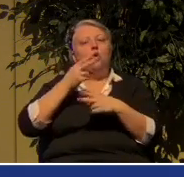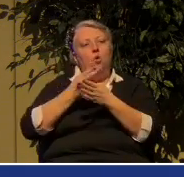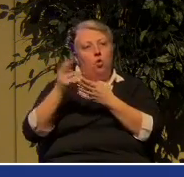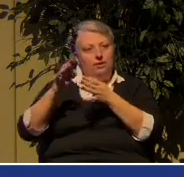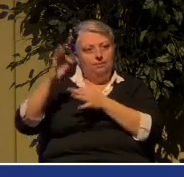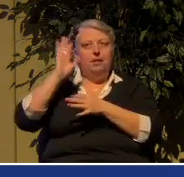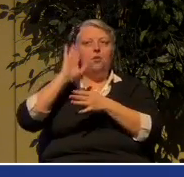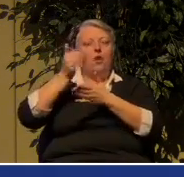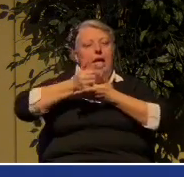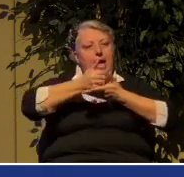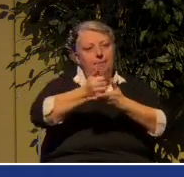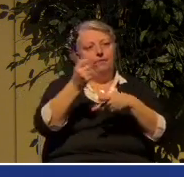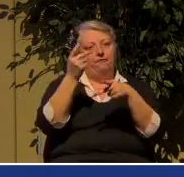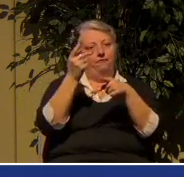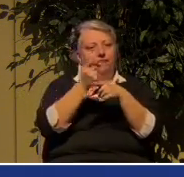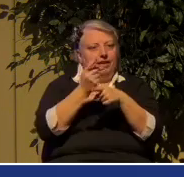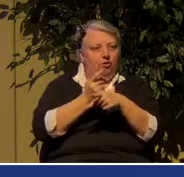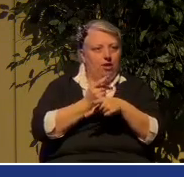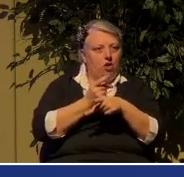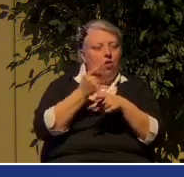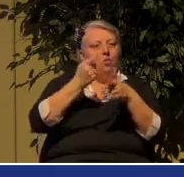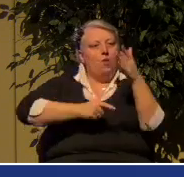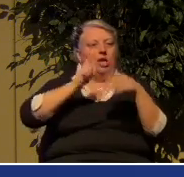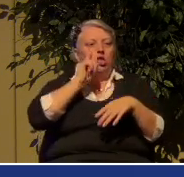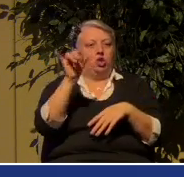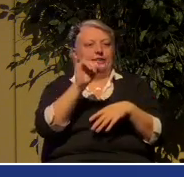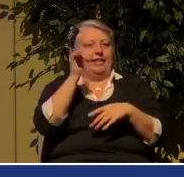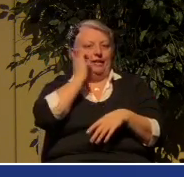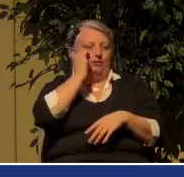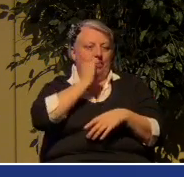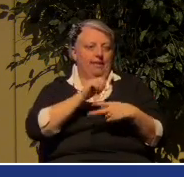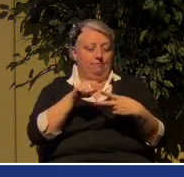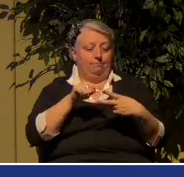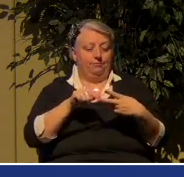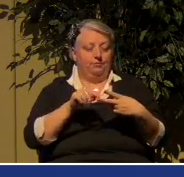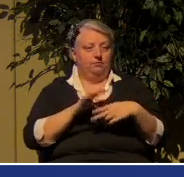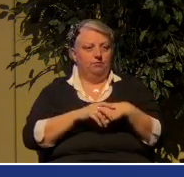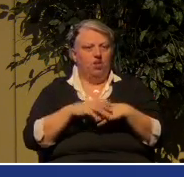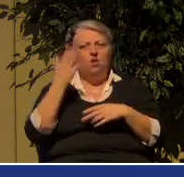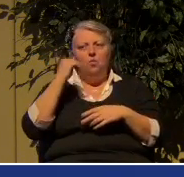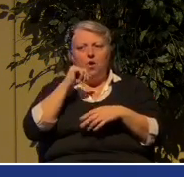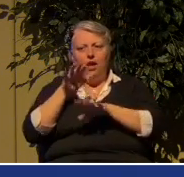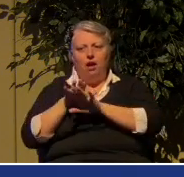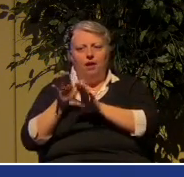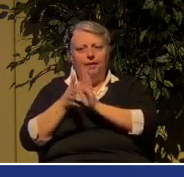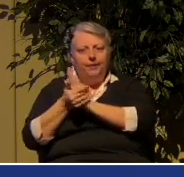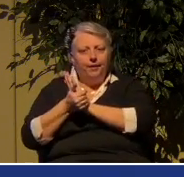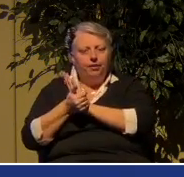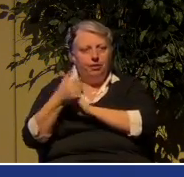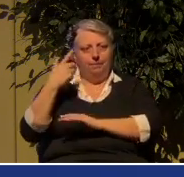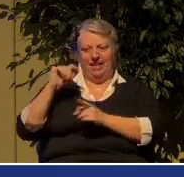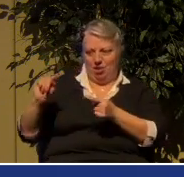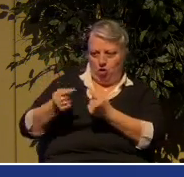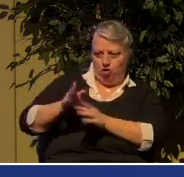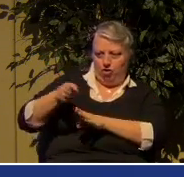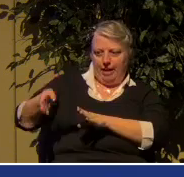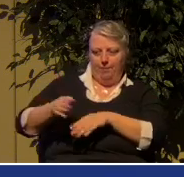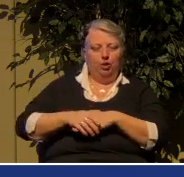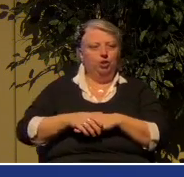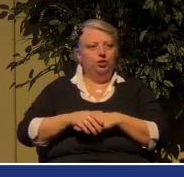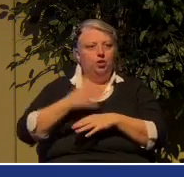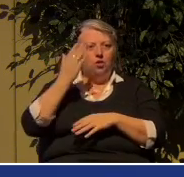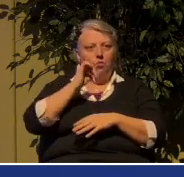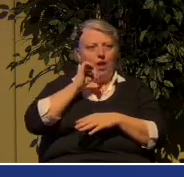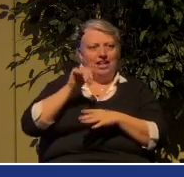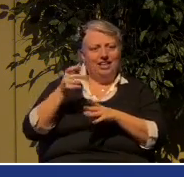living. Why not commit adultery? Because it hurts your neighbor. Why not steal from your neighbor when you can